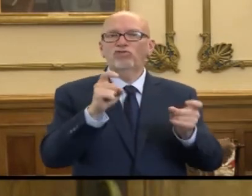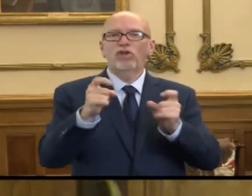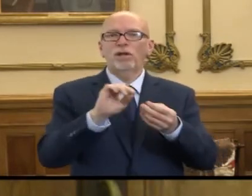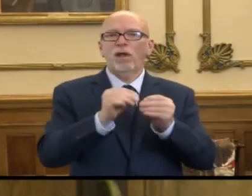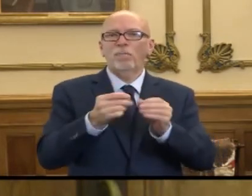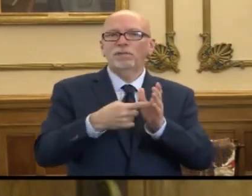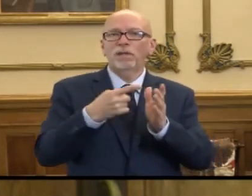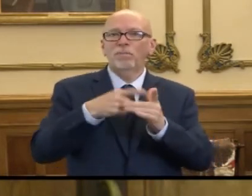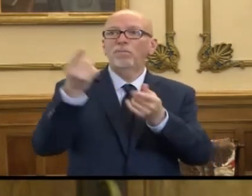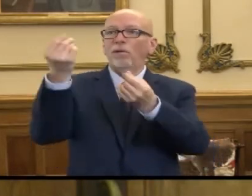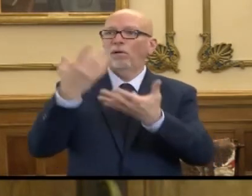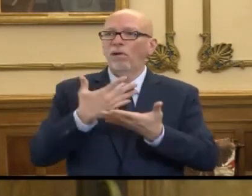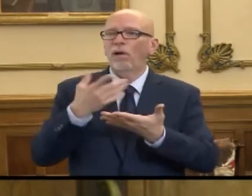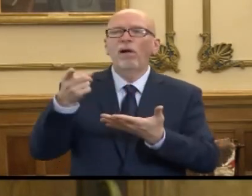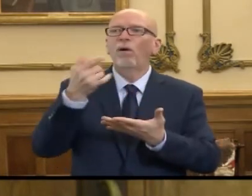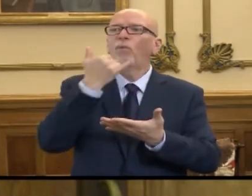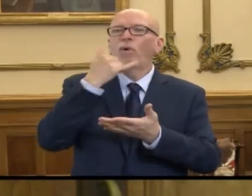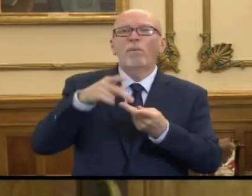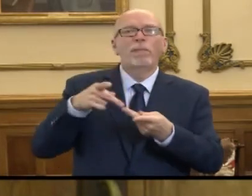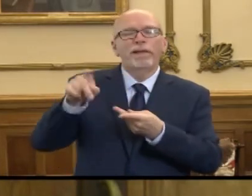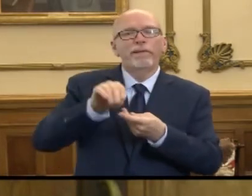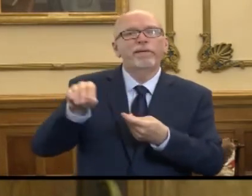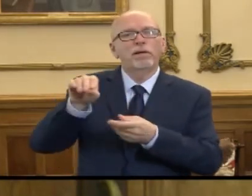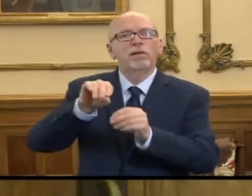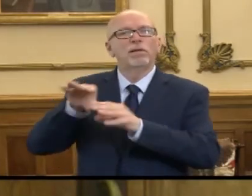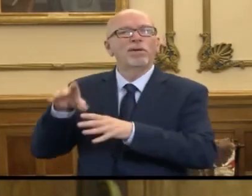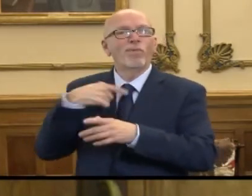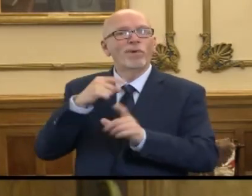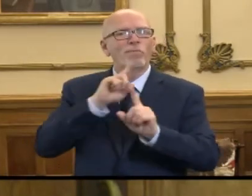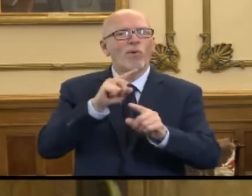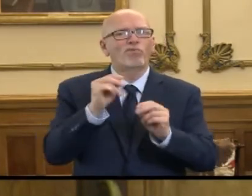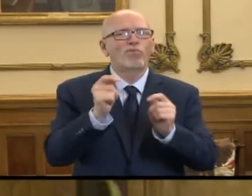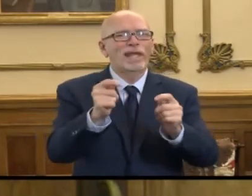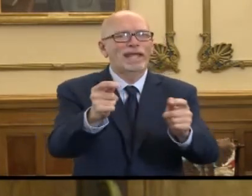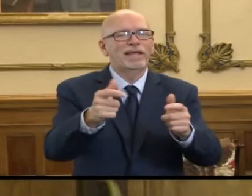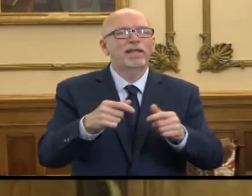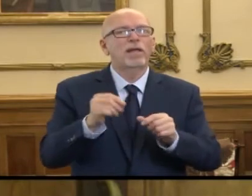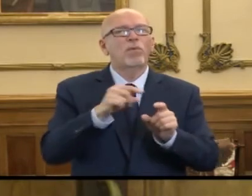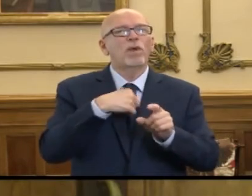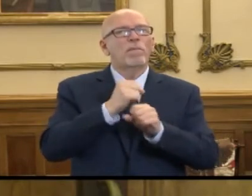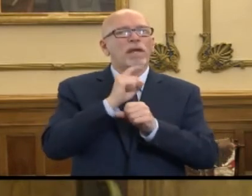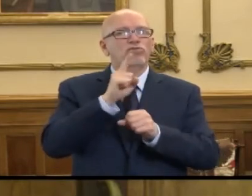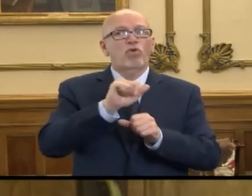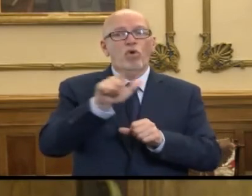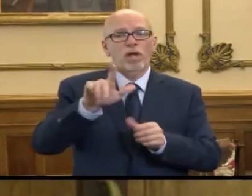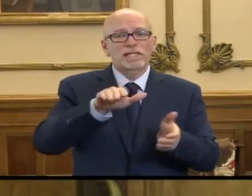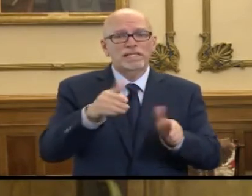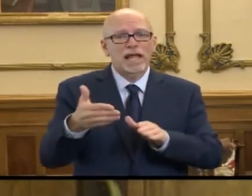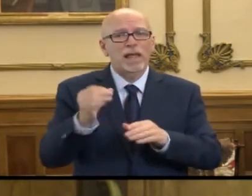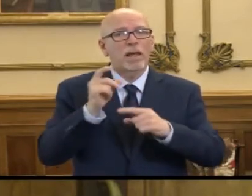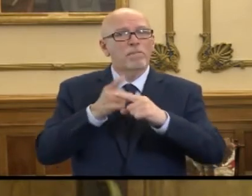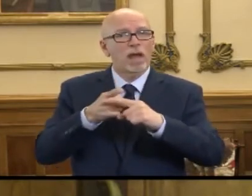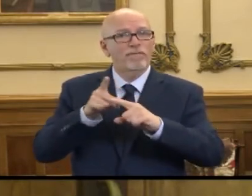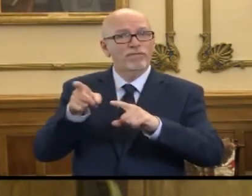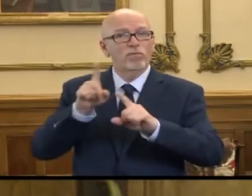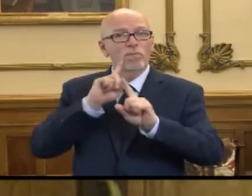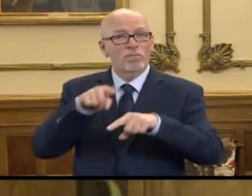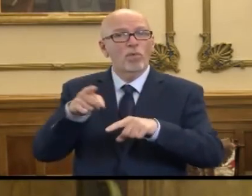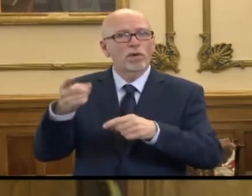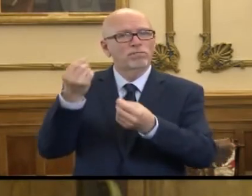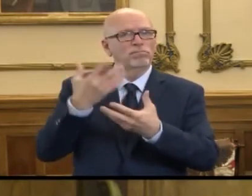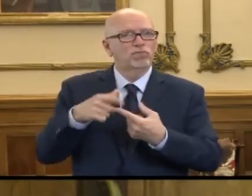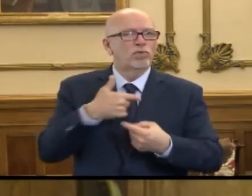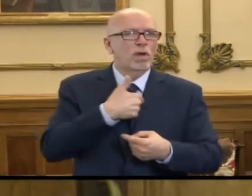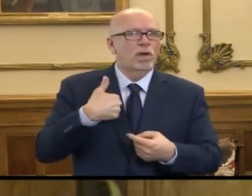because we are reporting it so quickly. It also gives us time to make sure that all those deaths and all those positives have been reported to us,